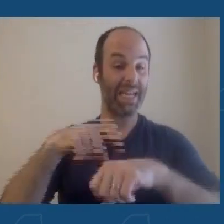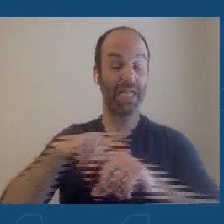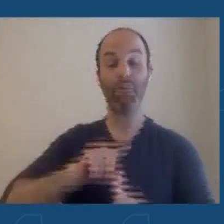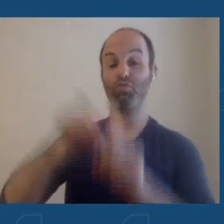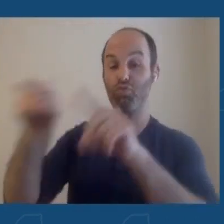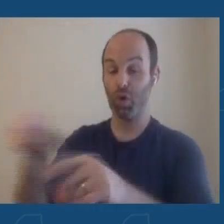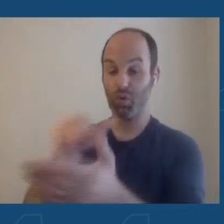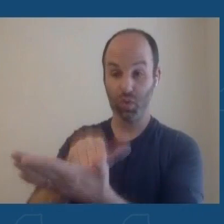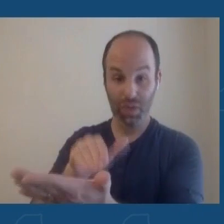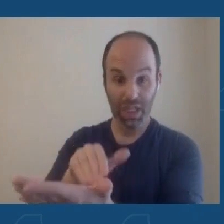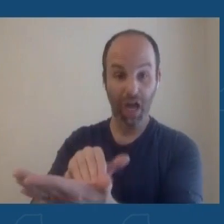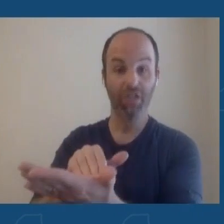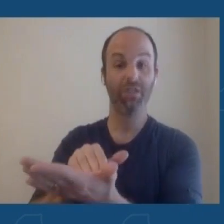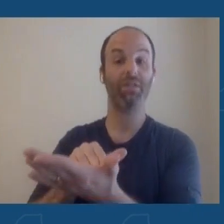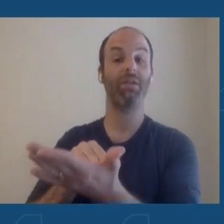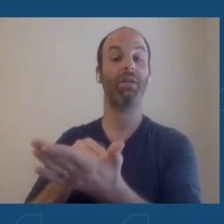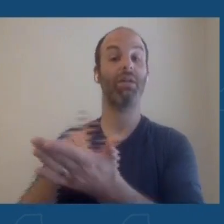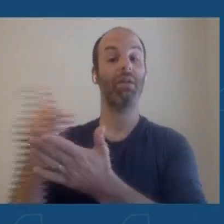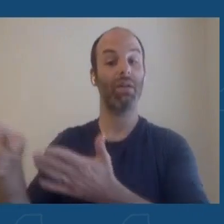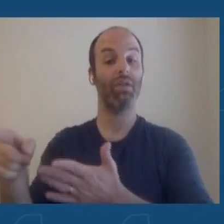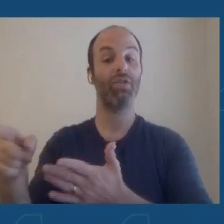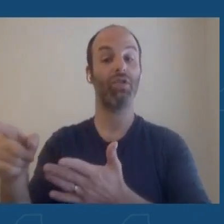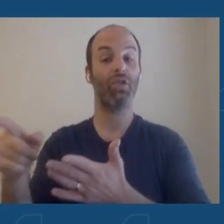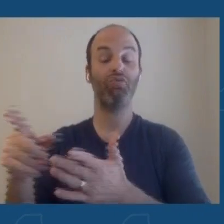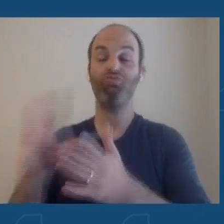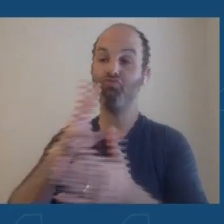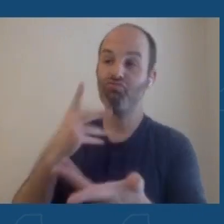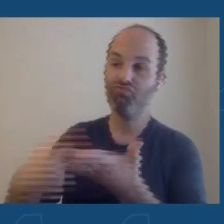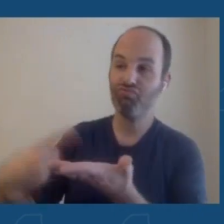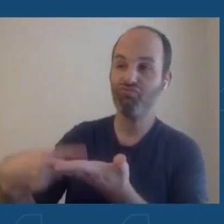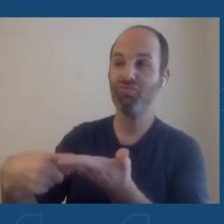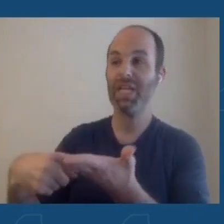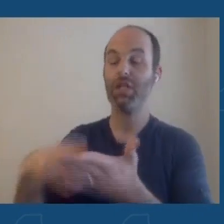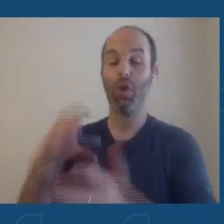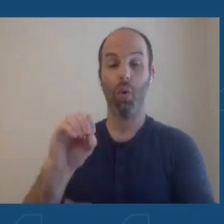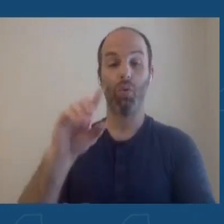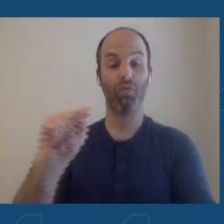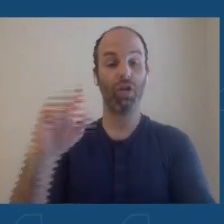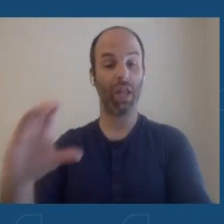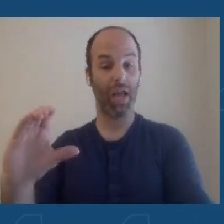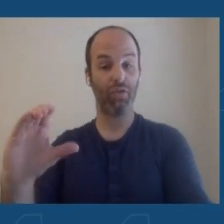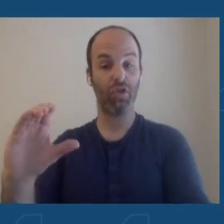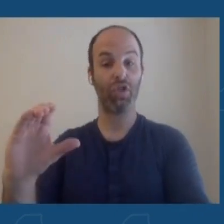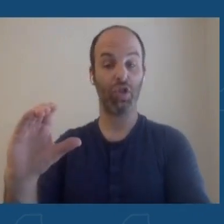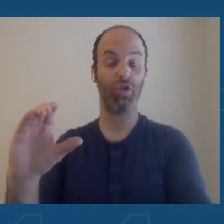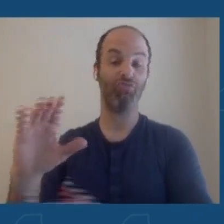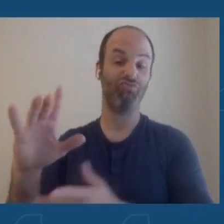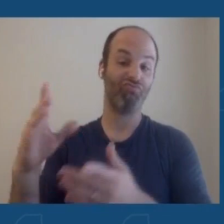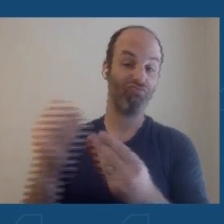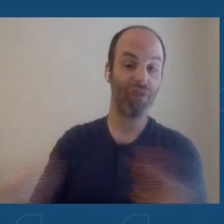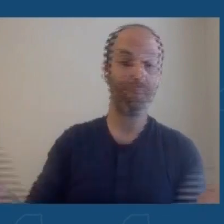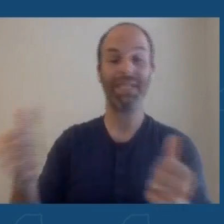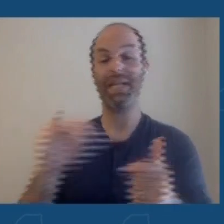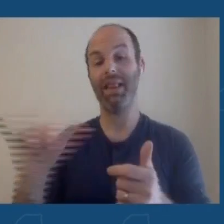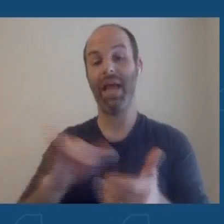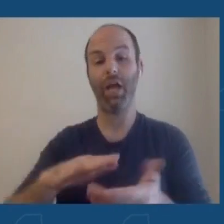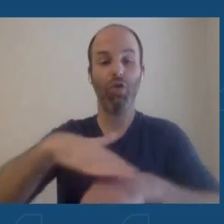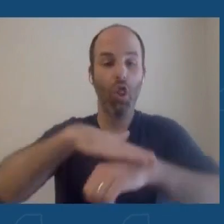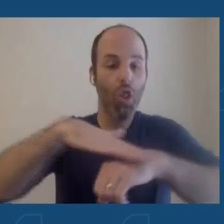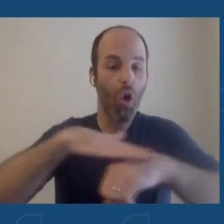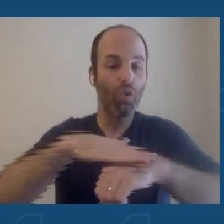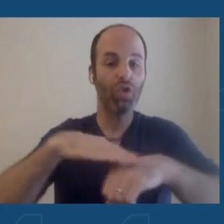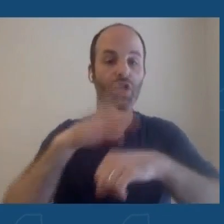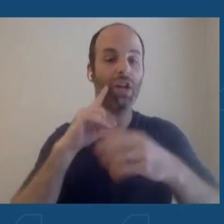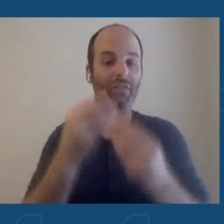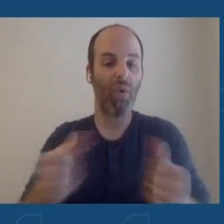provider to talk about over-the-counter remedies, like calamine lotion, and